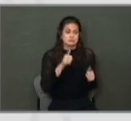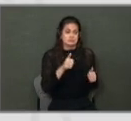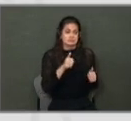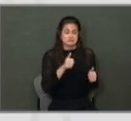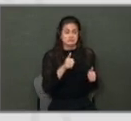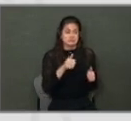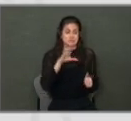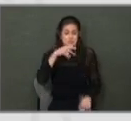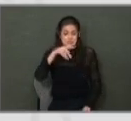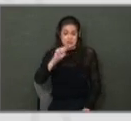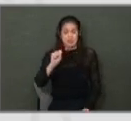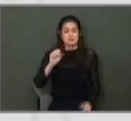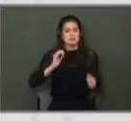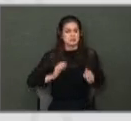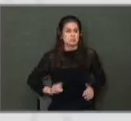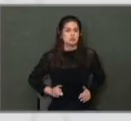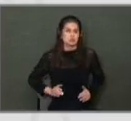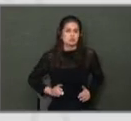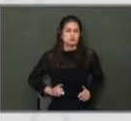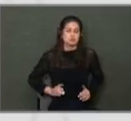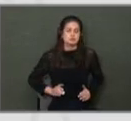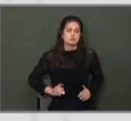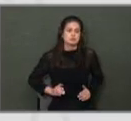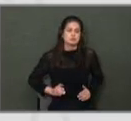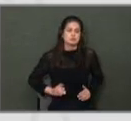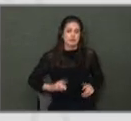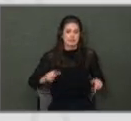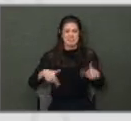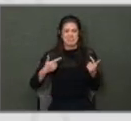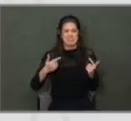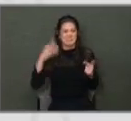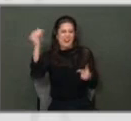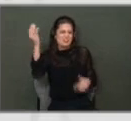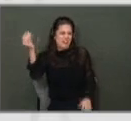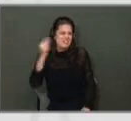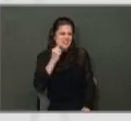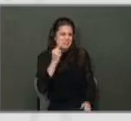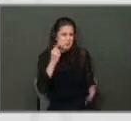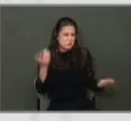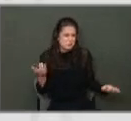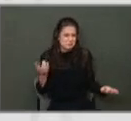CPS, we have CPS customers that live outside the city of San Antonio.